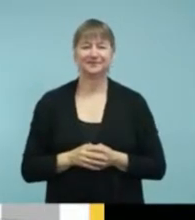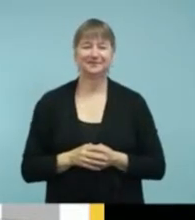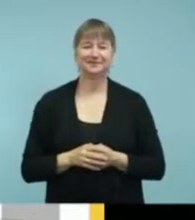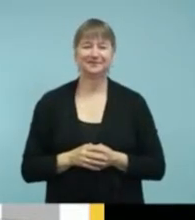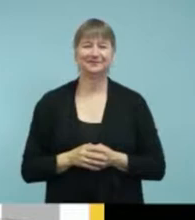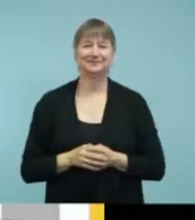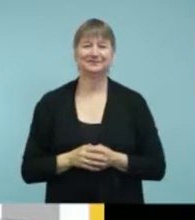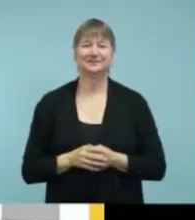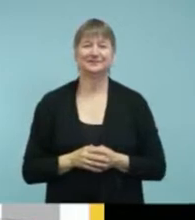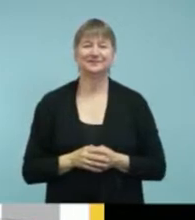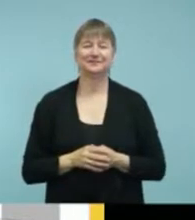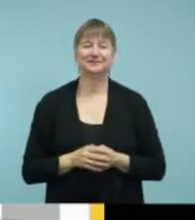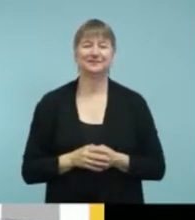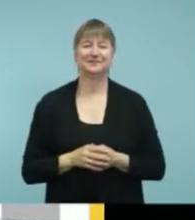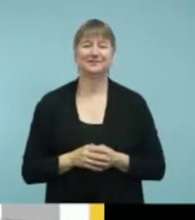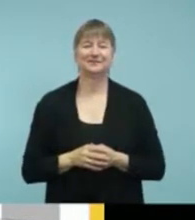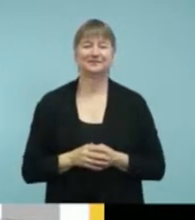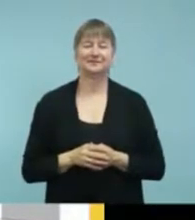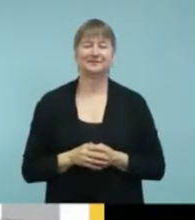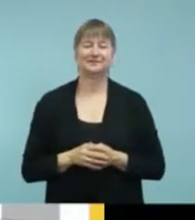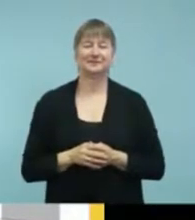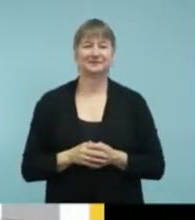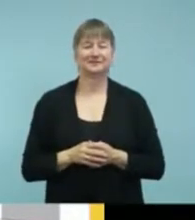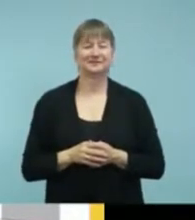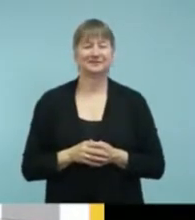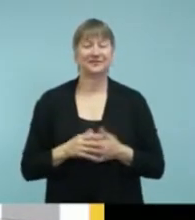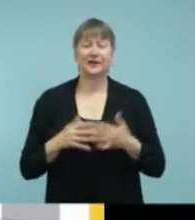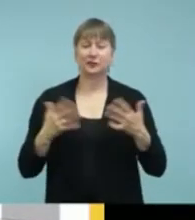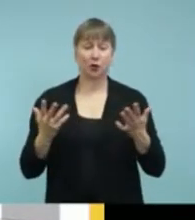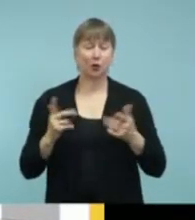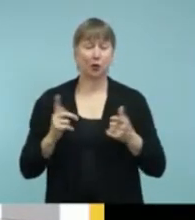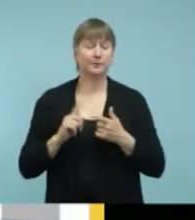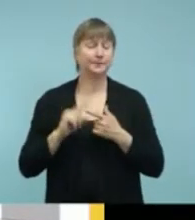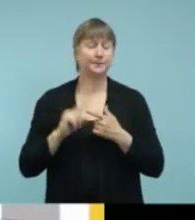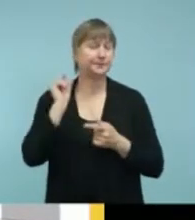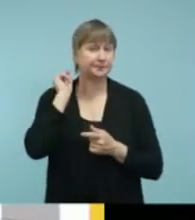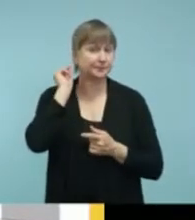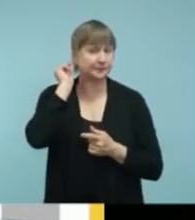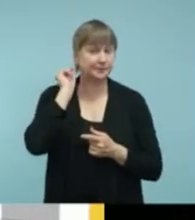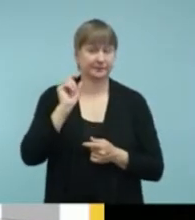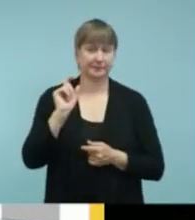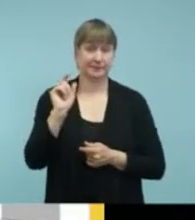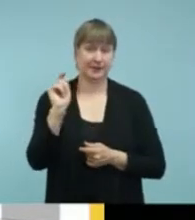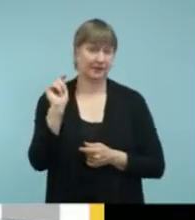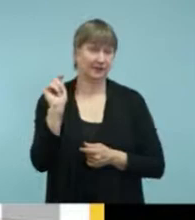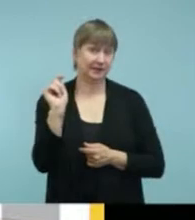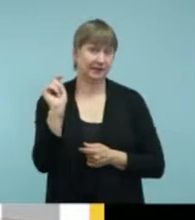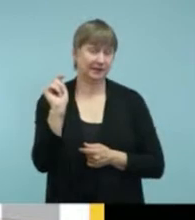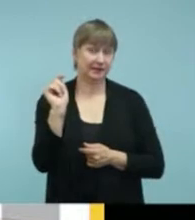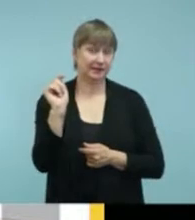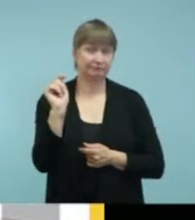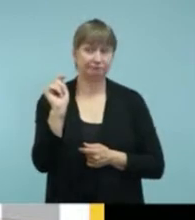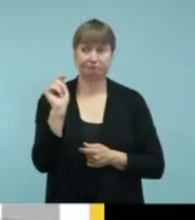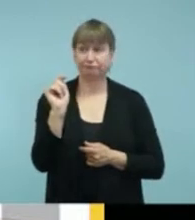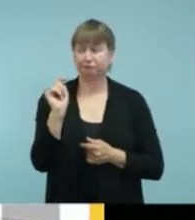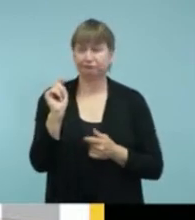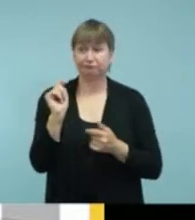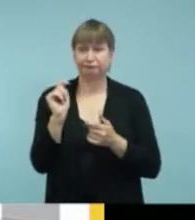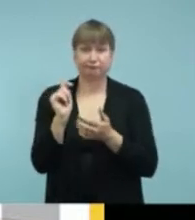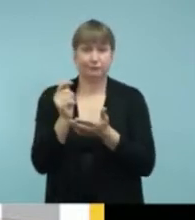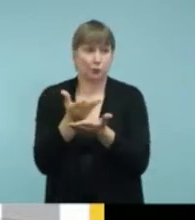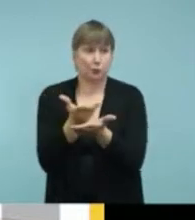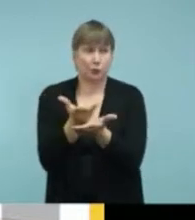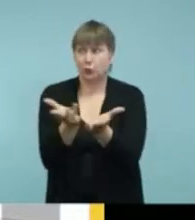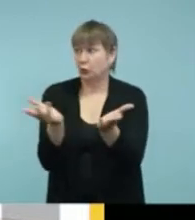So, the first way is just turning on your telecoil setting in a situation where you don't,